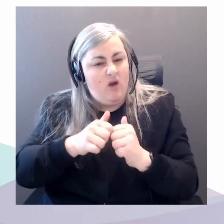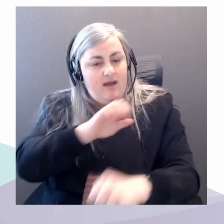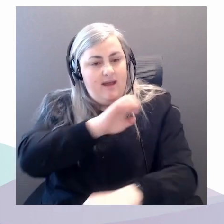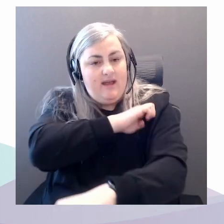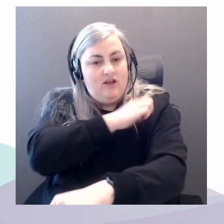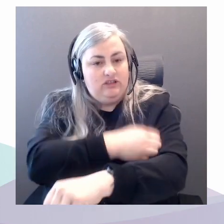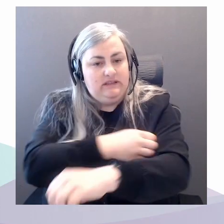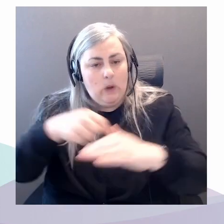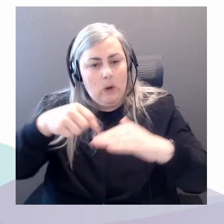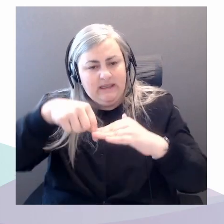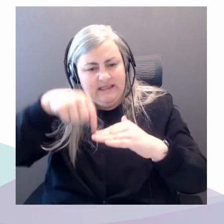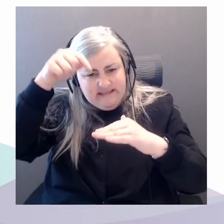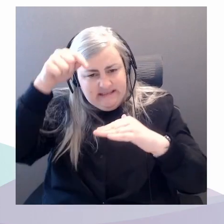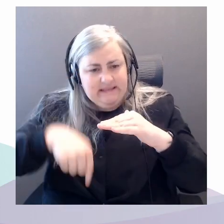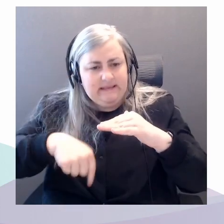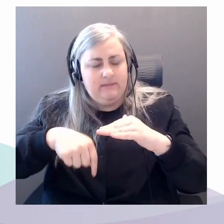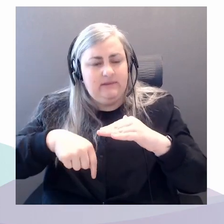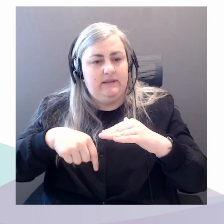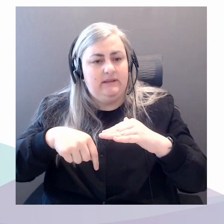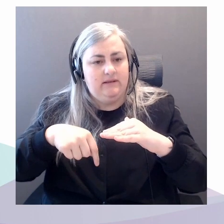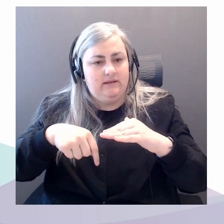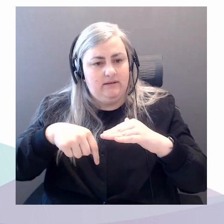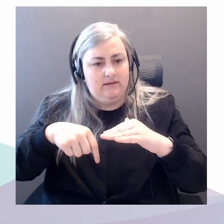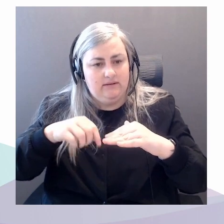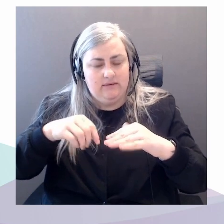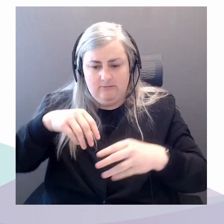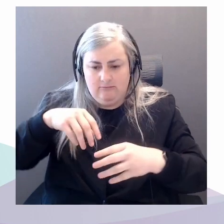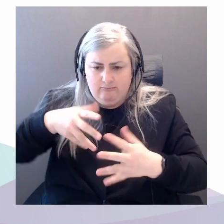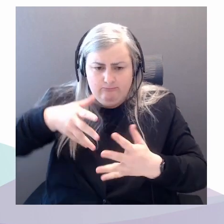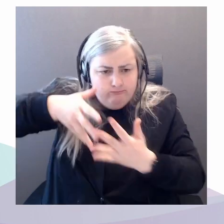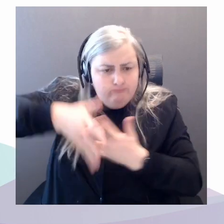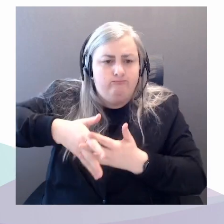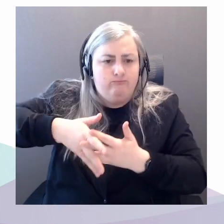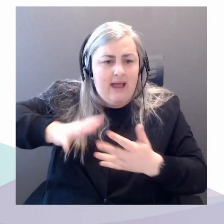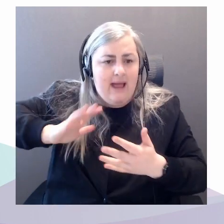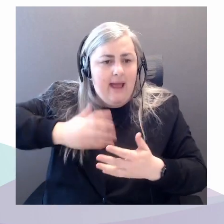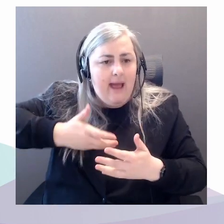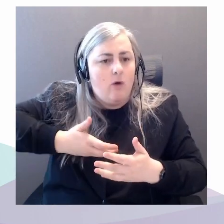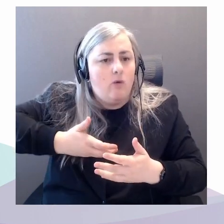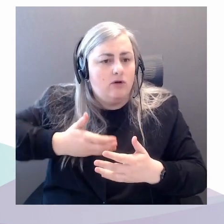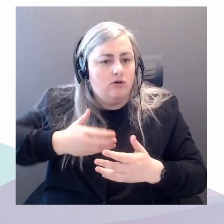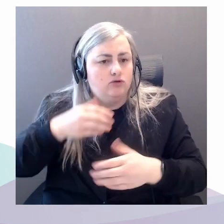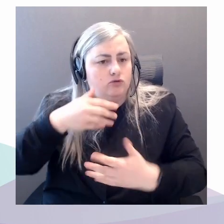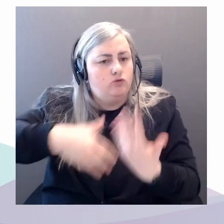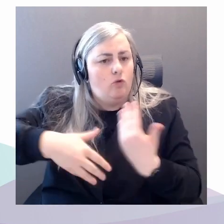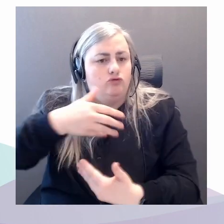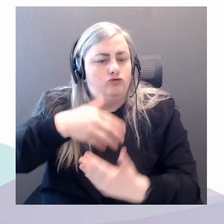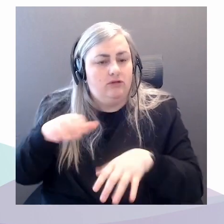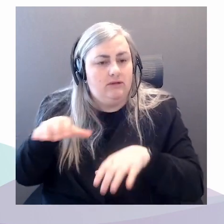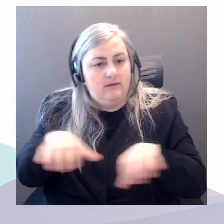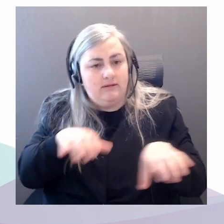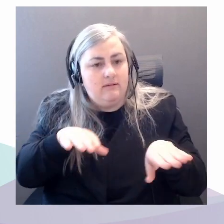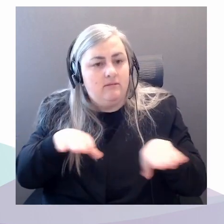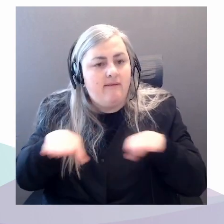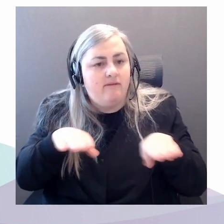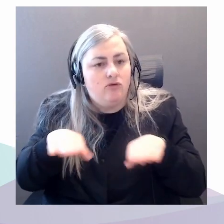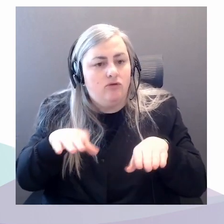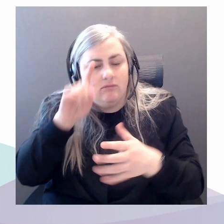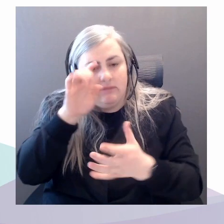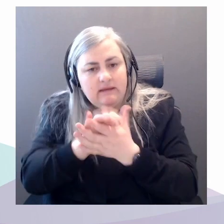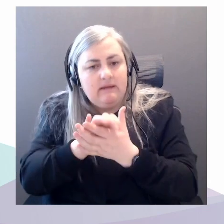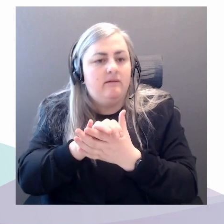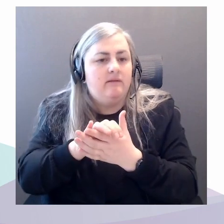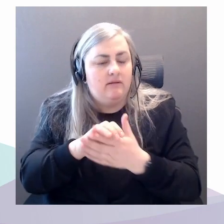into our social ways of acting and believing and being. It's not part of the discussion